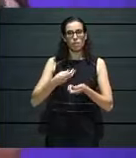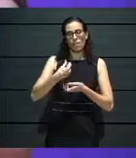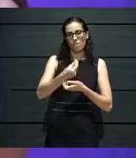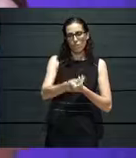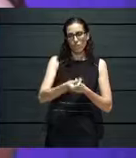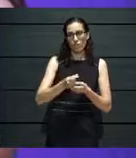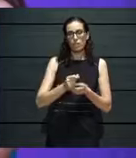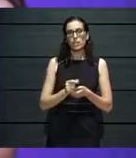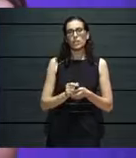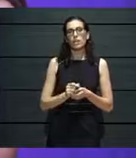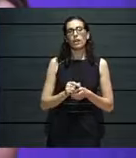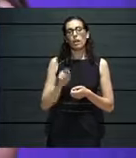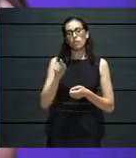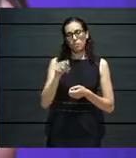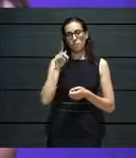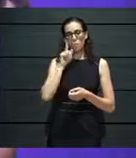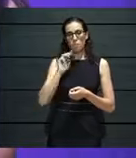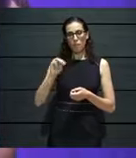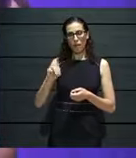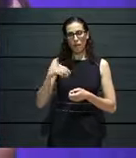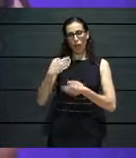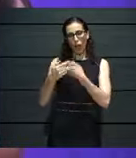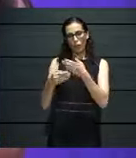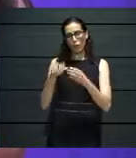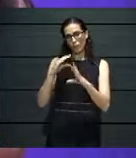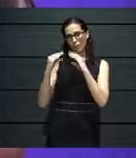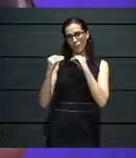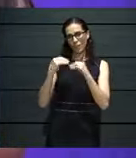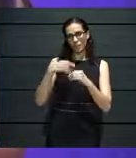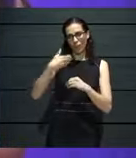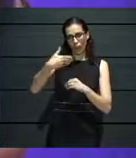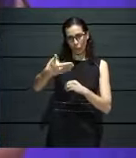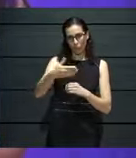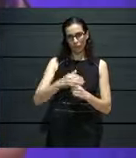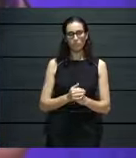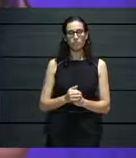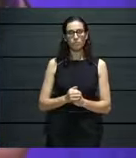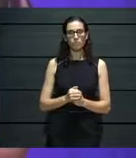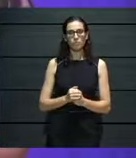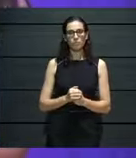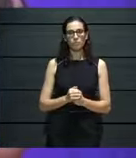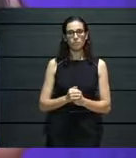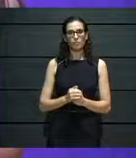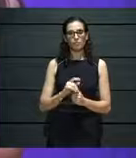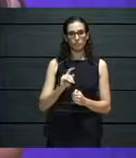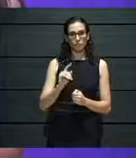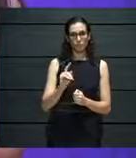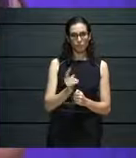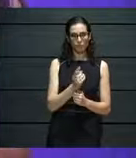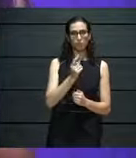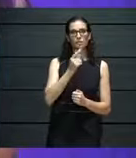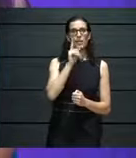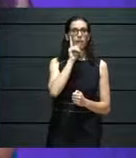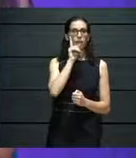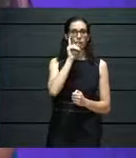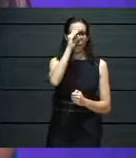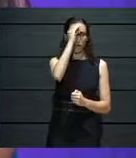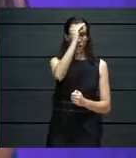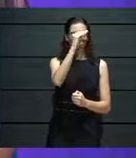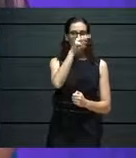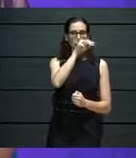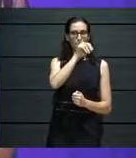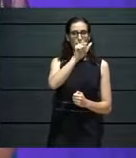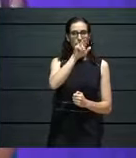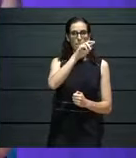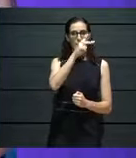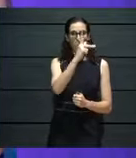Marianne will be participating in our discussion later on. On to our first speaker, Marka Bourdain from Fondazioni Tamizammeet,